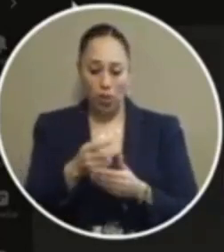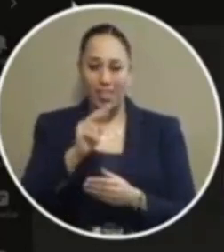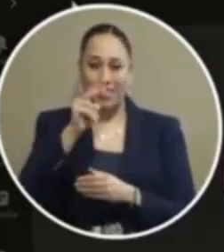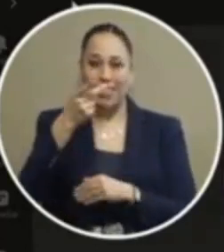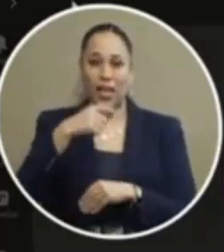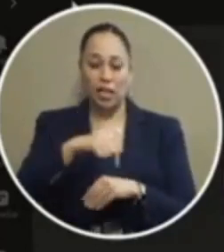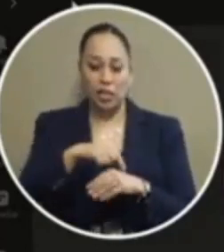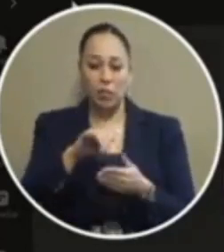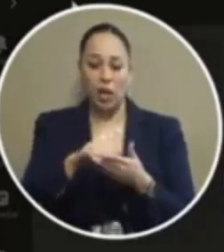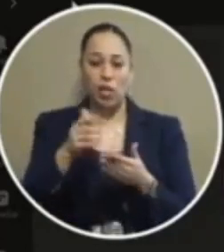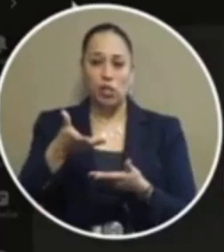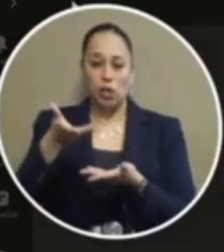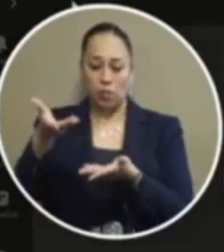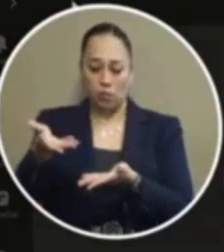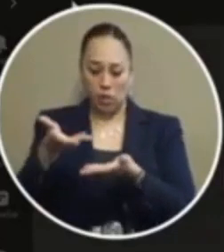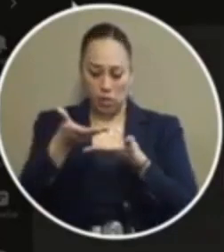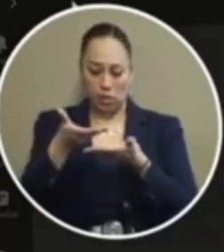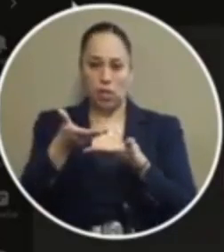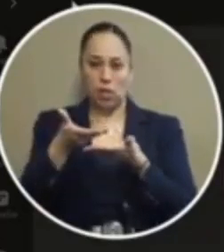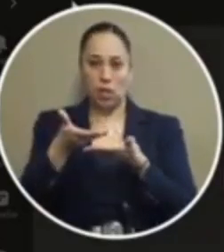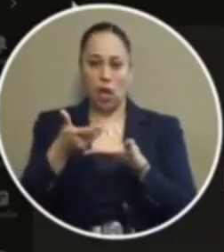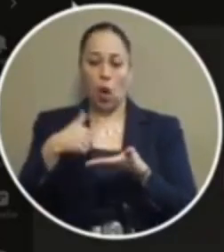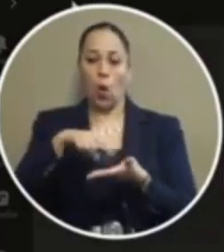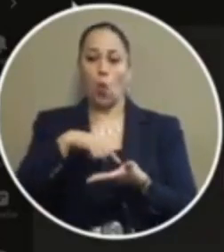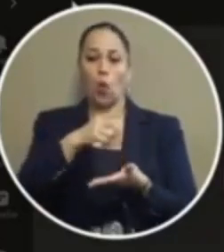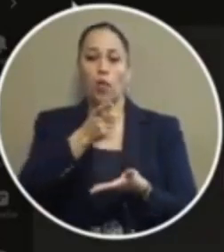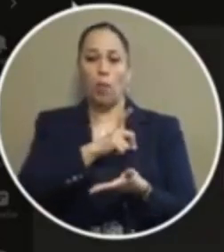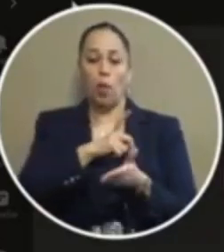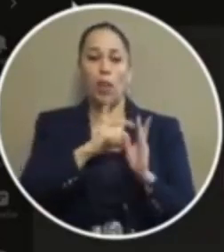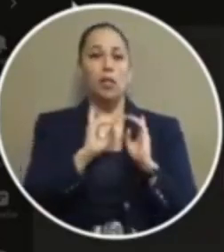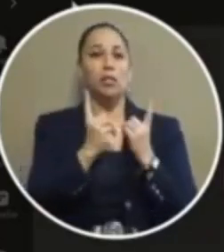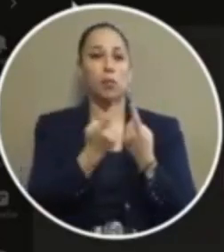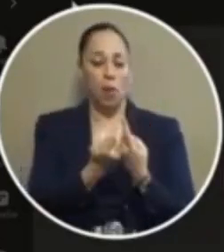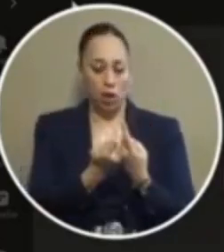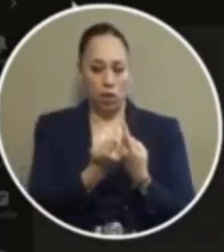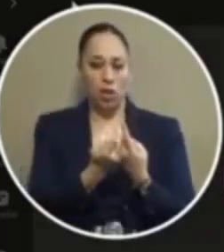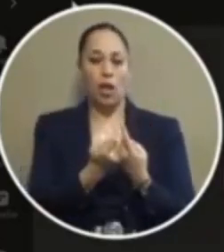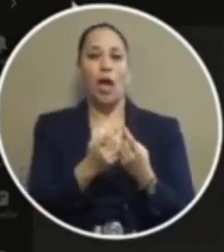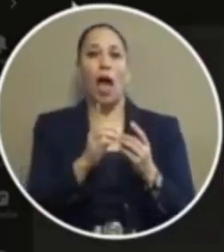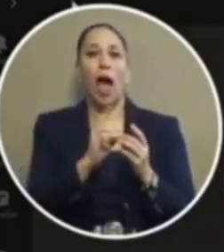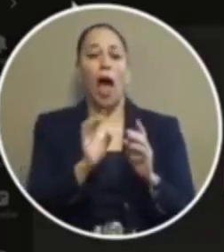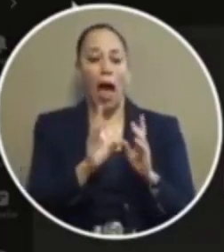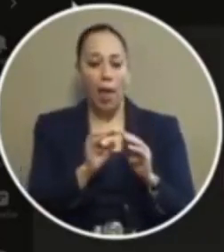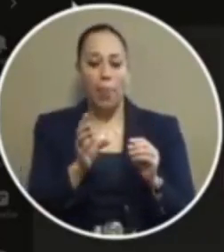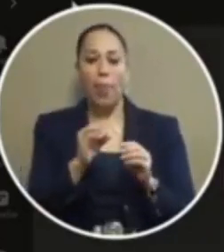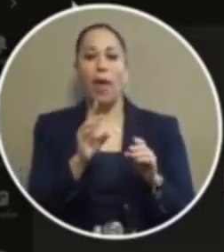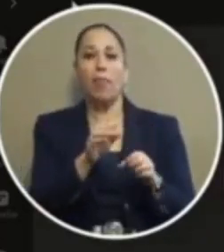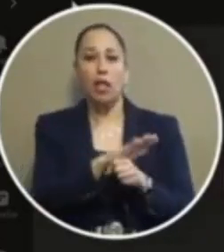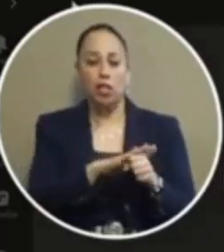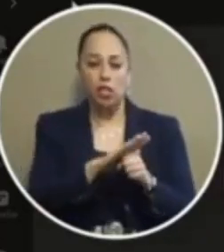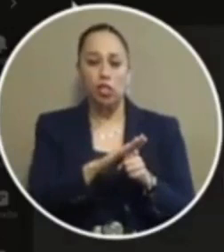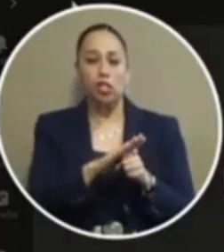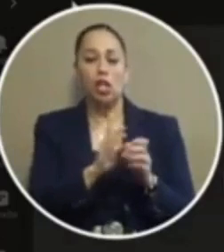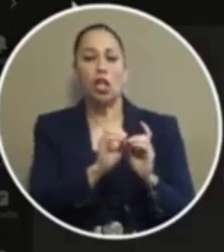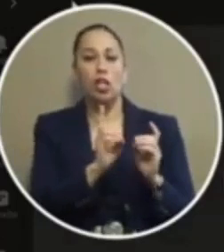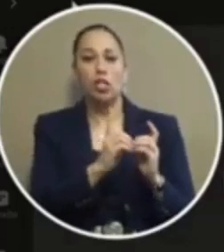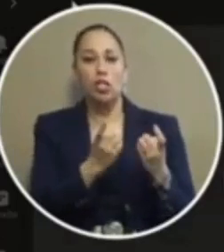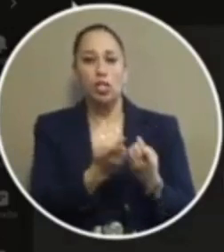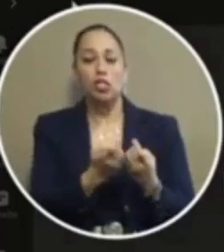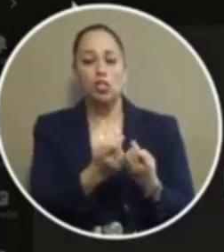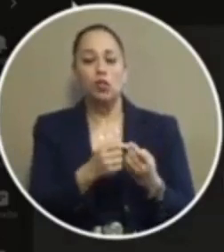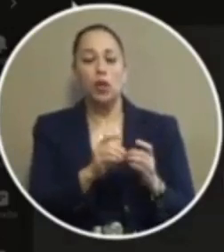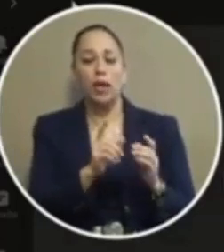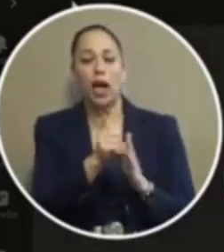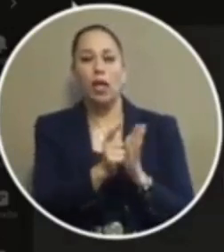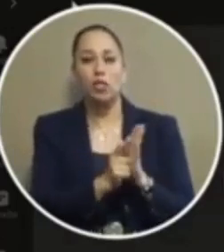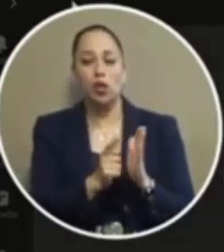never presented to us we the police department knowing that the district attorney handles all misdemeanor cases in regards to possession